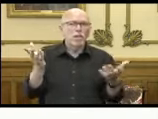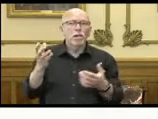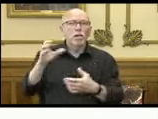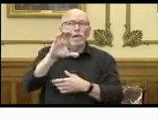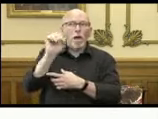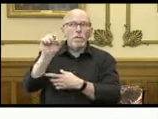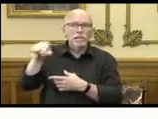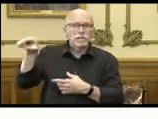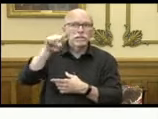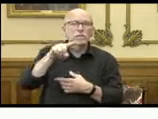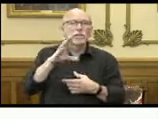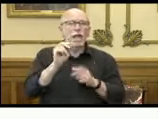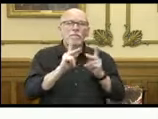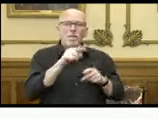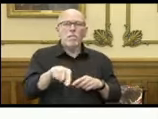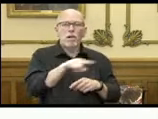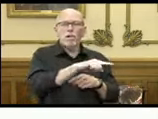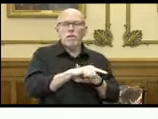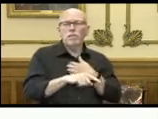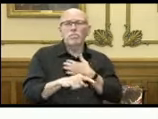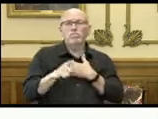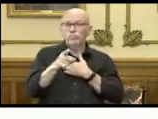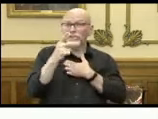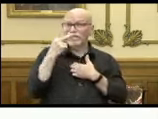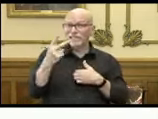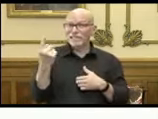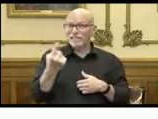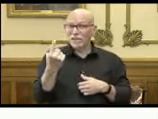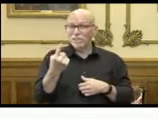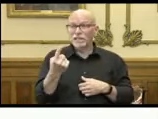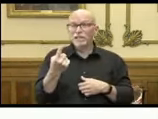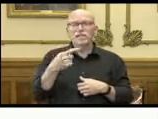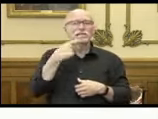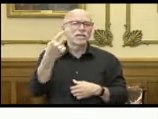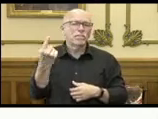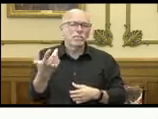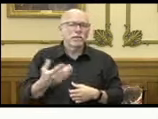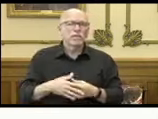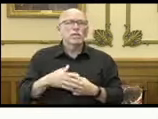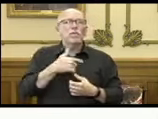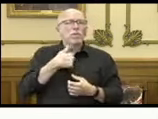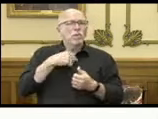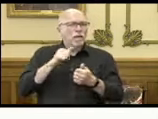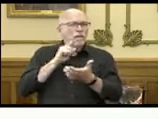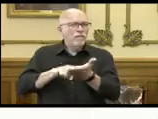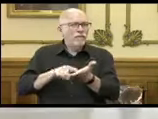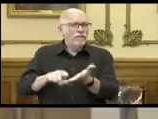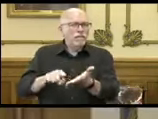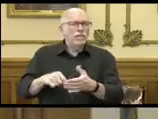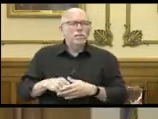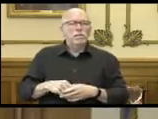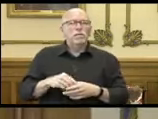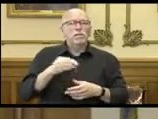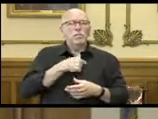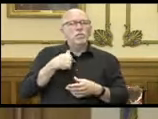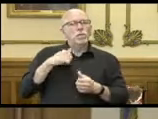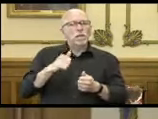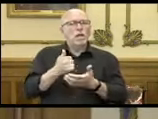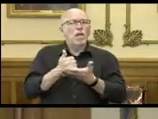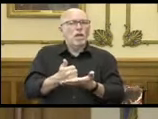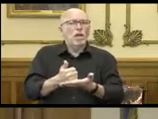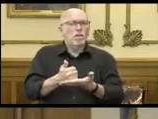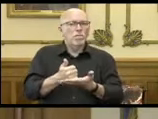and individuals. If you see something, say something so we can investigate it and we can help